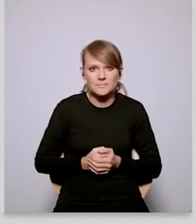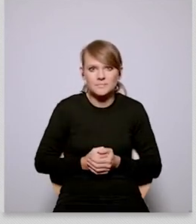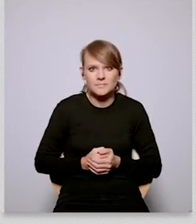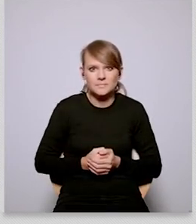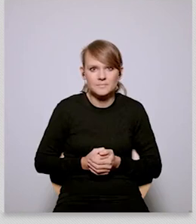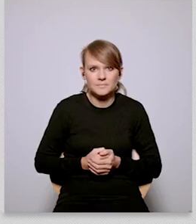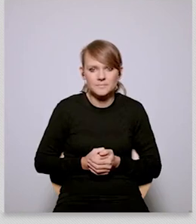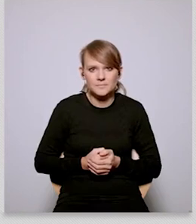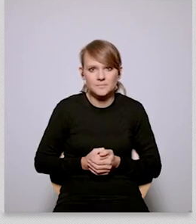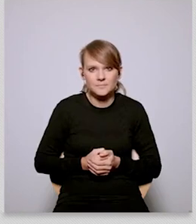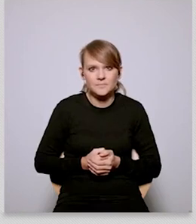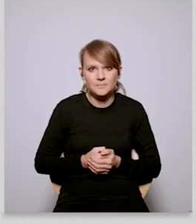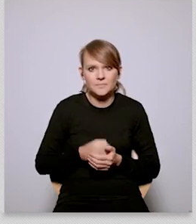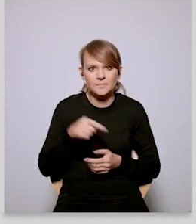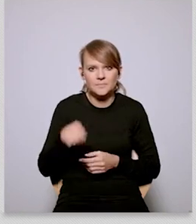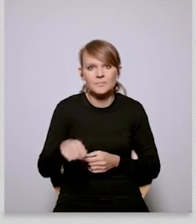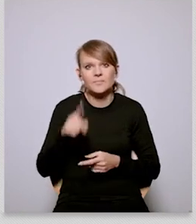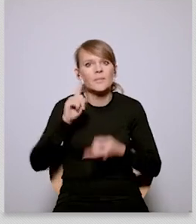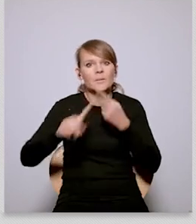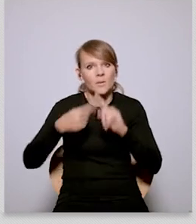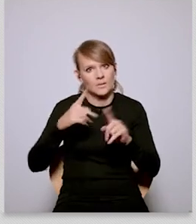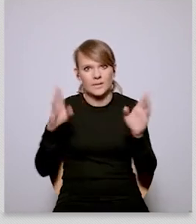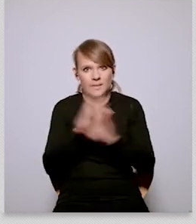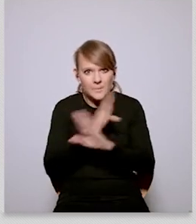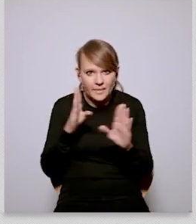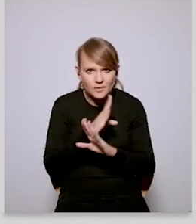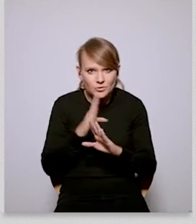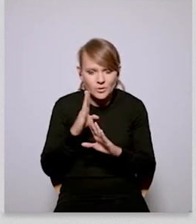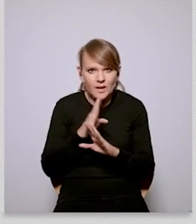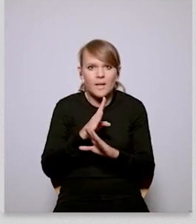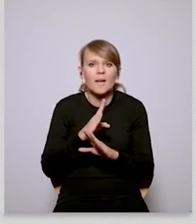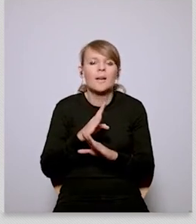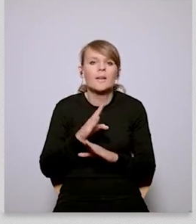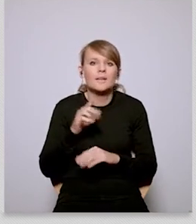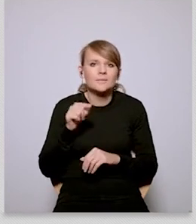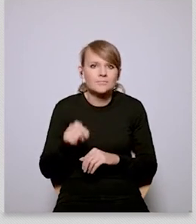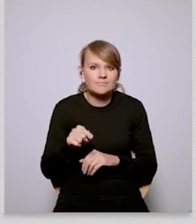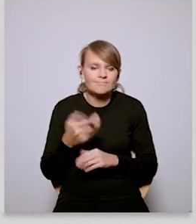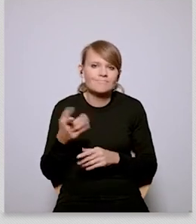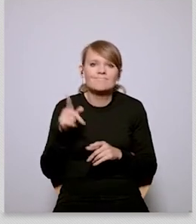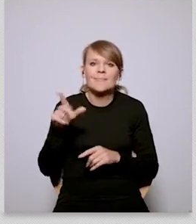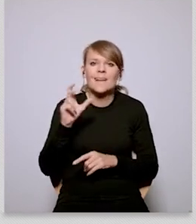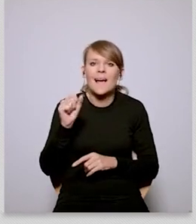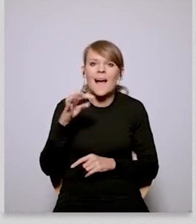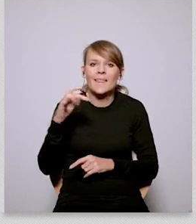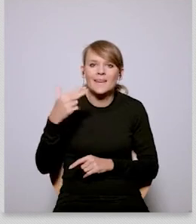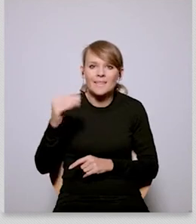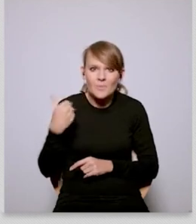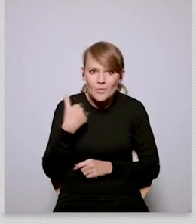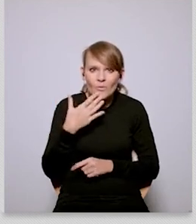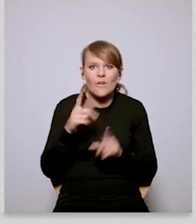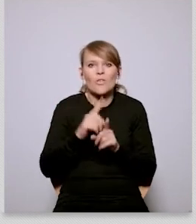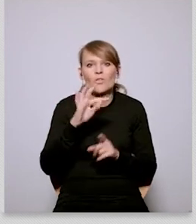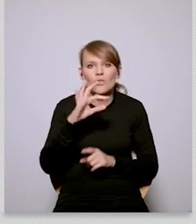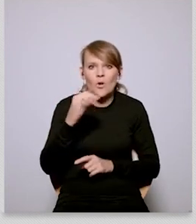throughout our conversation we have heard over and over again that climate policies uh as